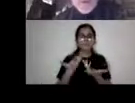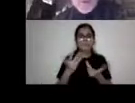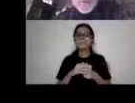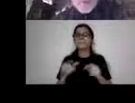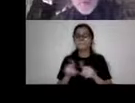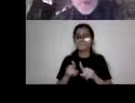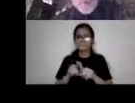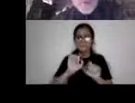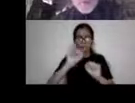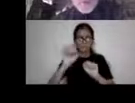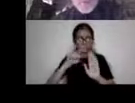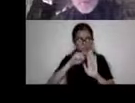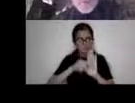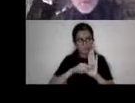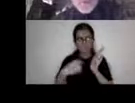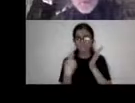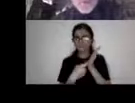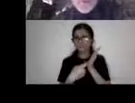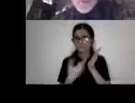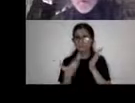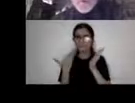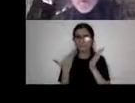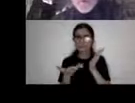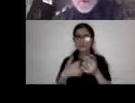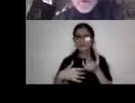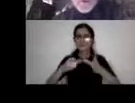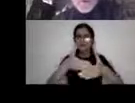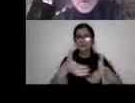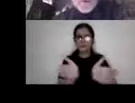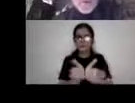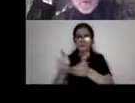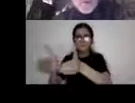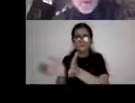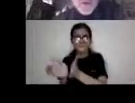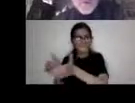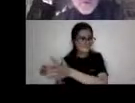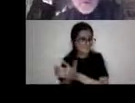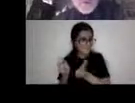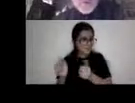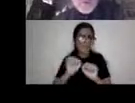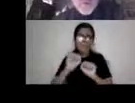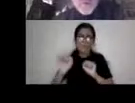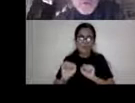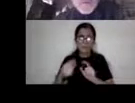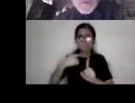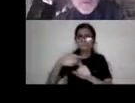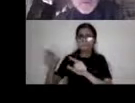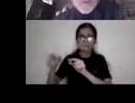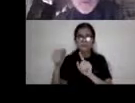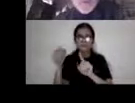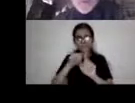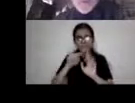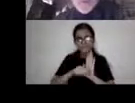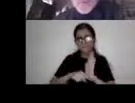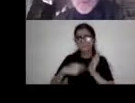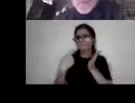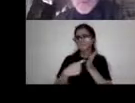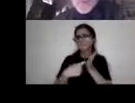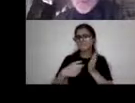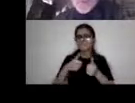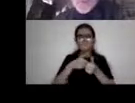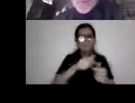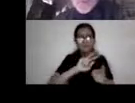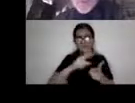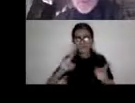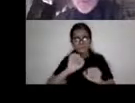are ethics, bioethic communities that are, uh, against those kinds of protocols and also question whether maybe